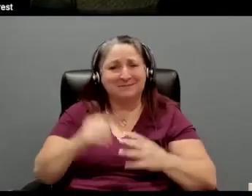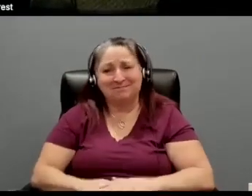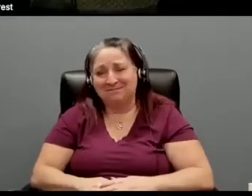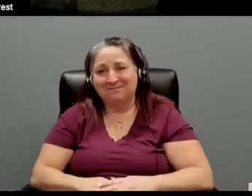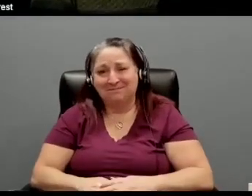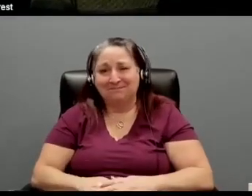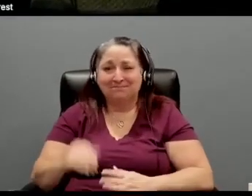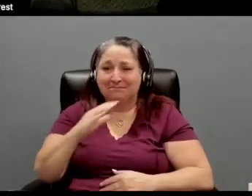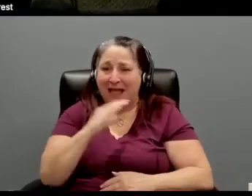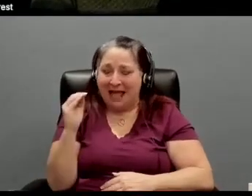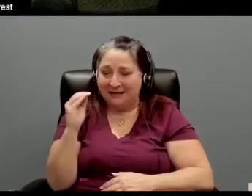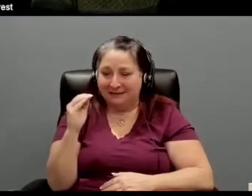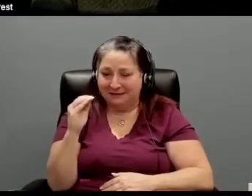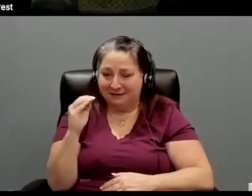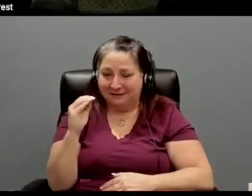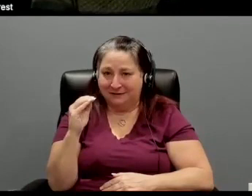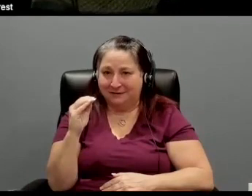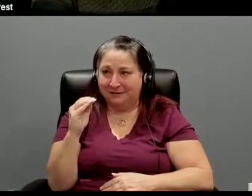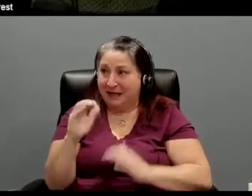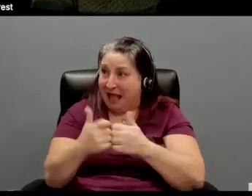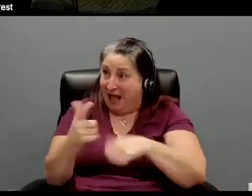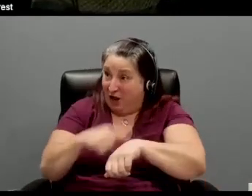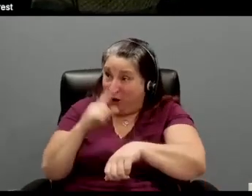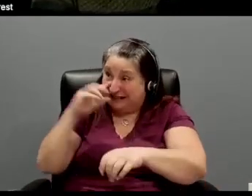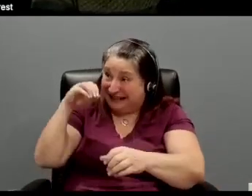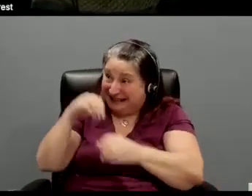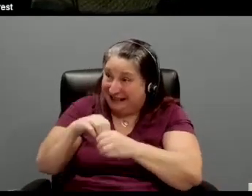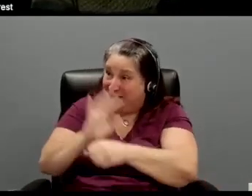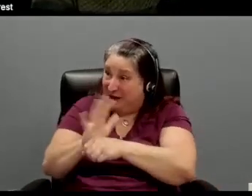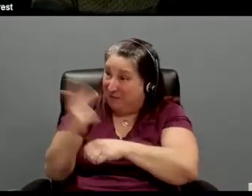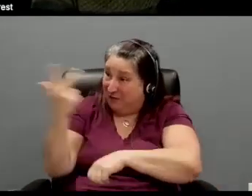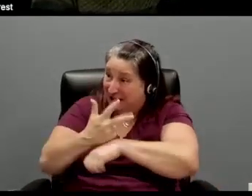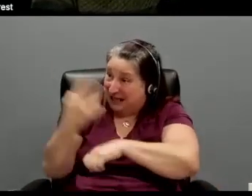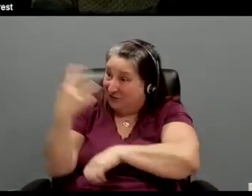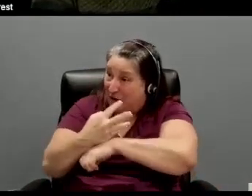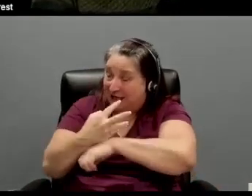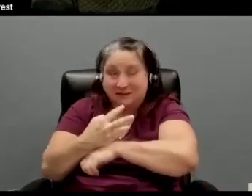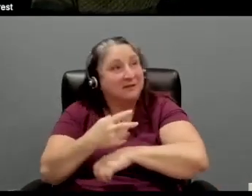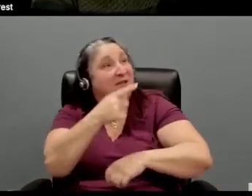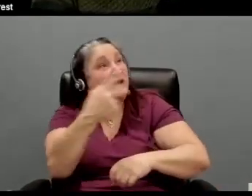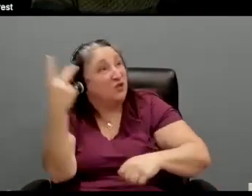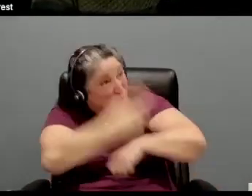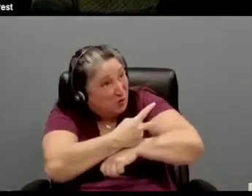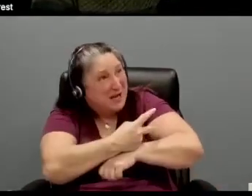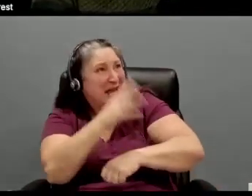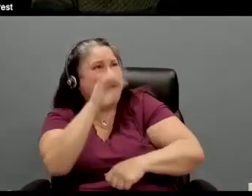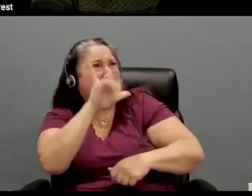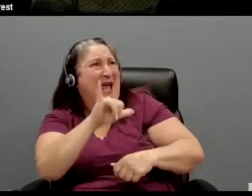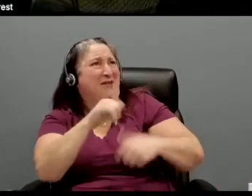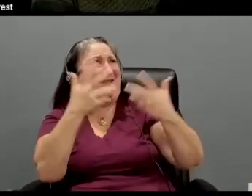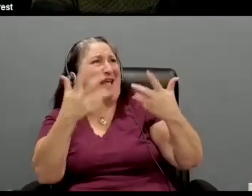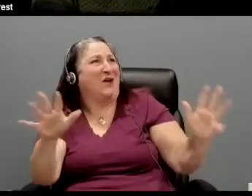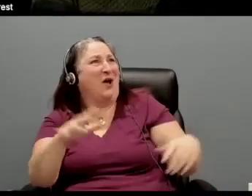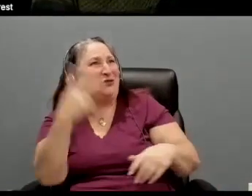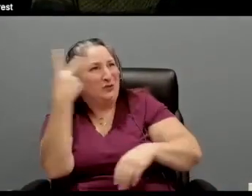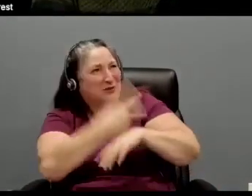I, I, I, how long was I actually on this film? Three days? Four days? We had you for two days, Barry. Two days of work with